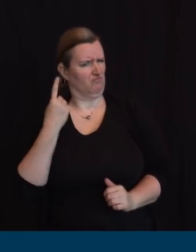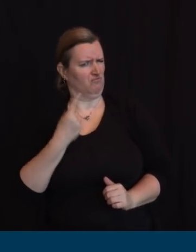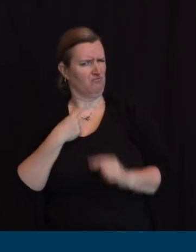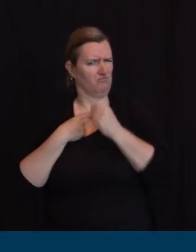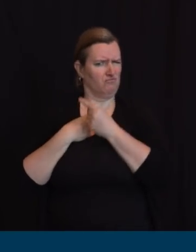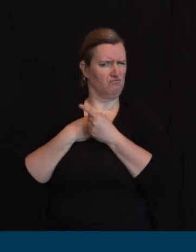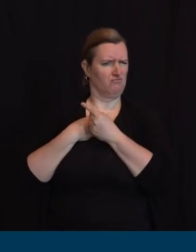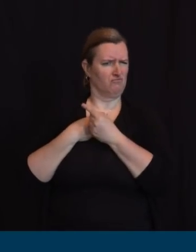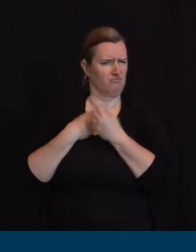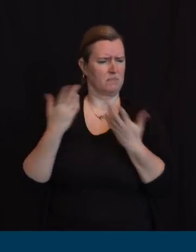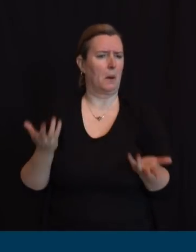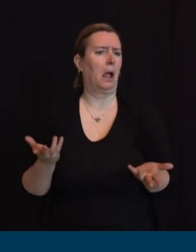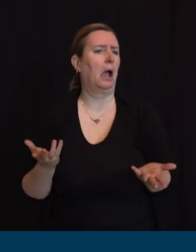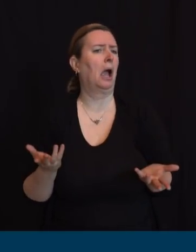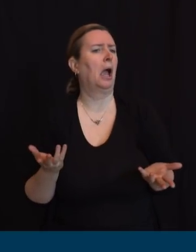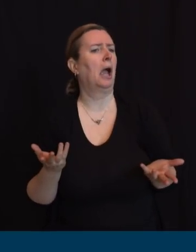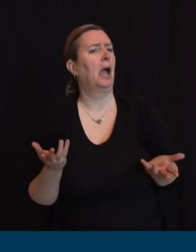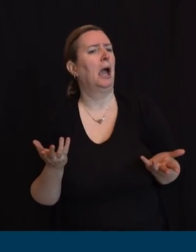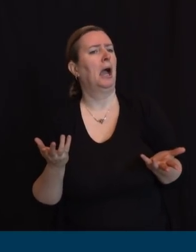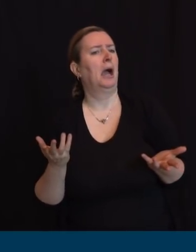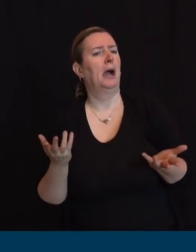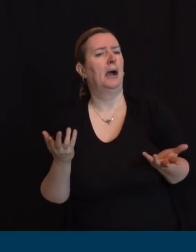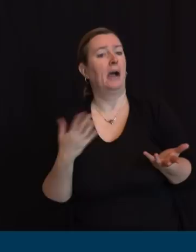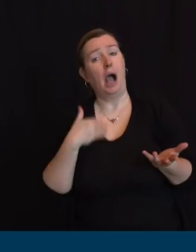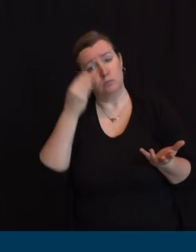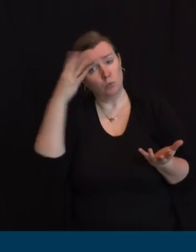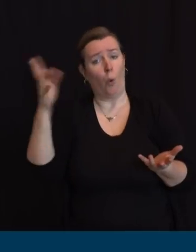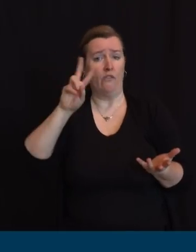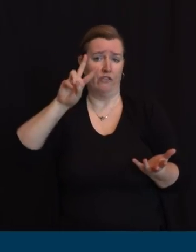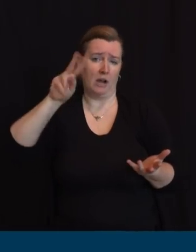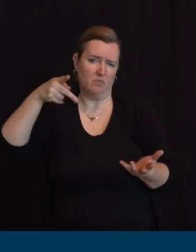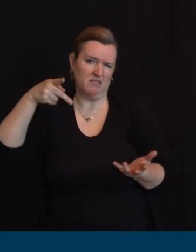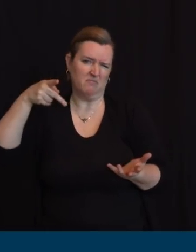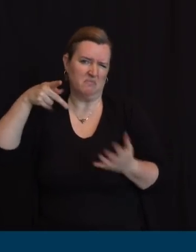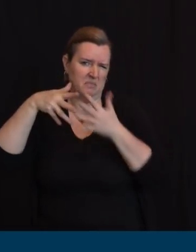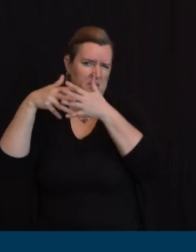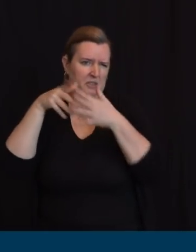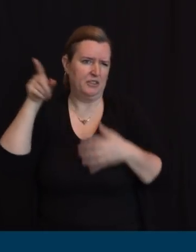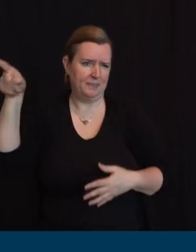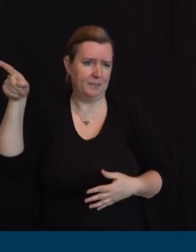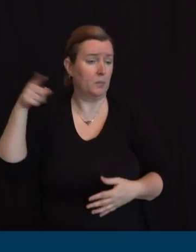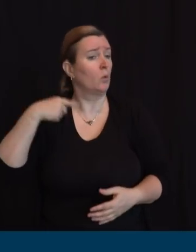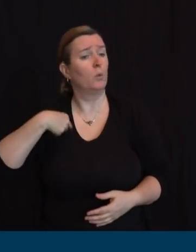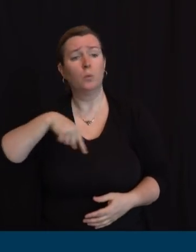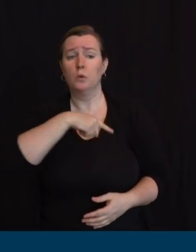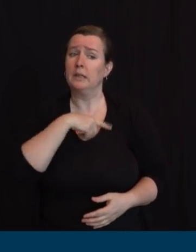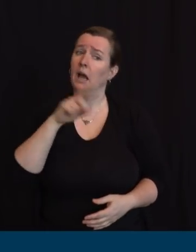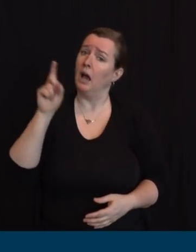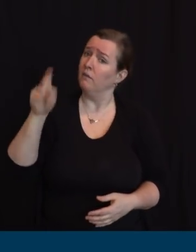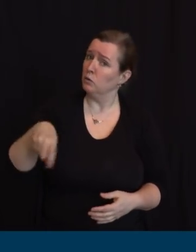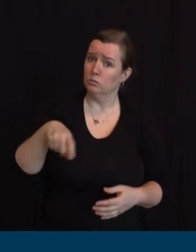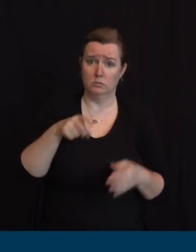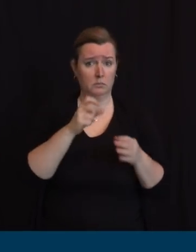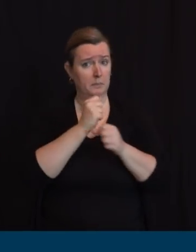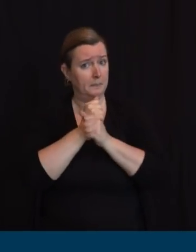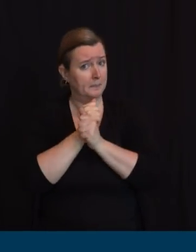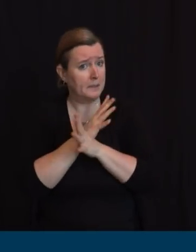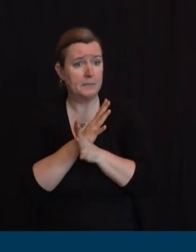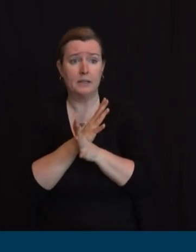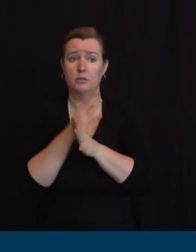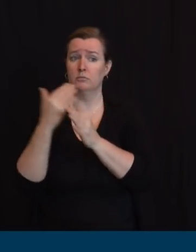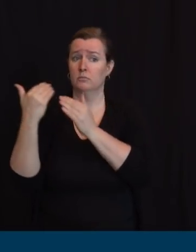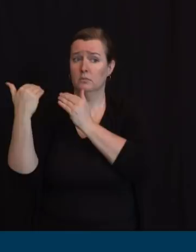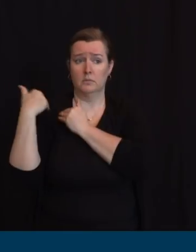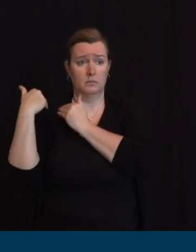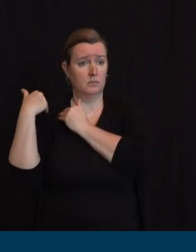We need to both plan responsibly with our neighbors on things. You know, we're the densest state in the nation. We